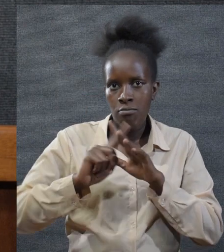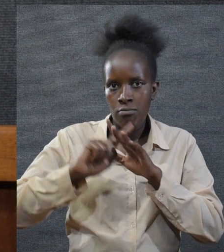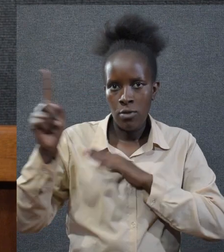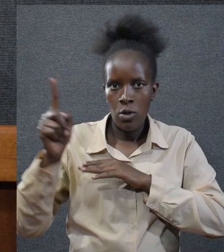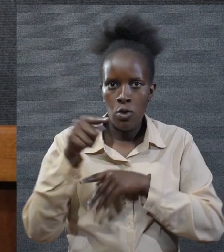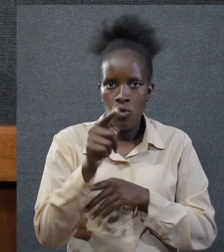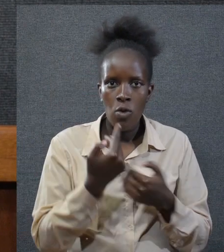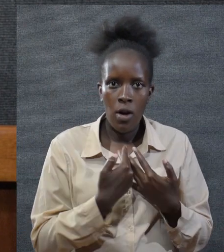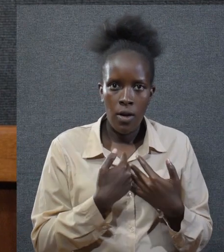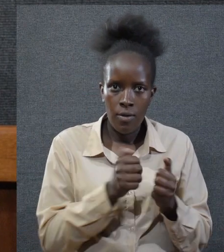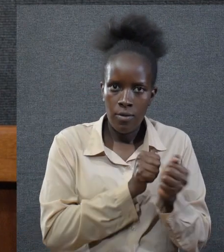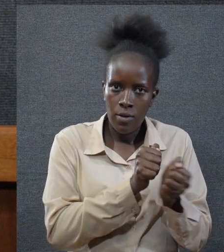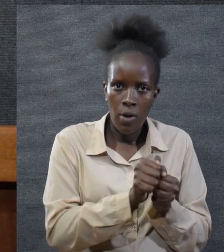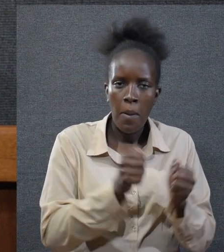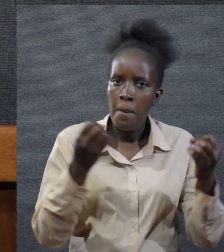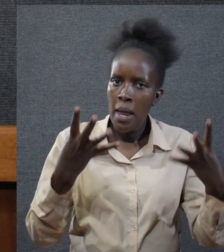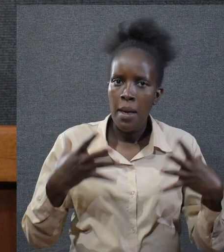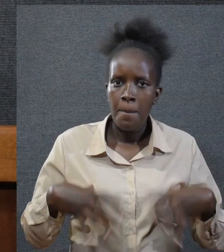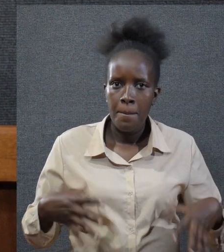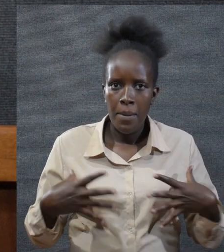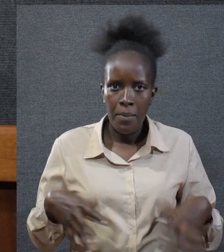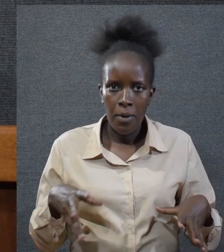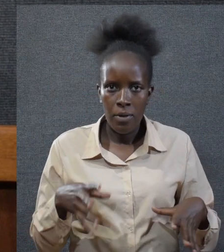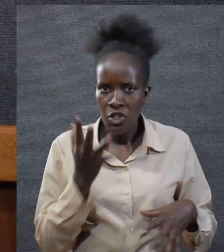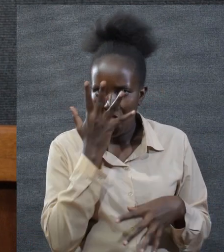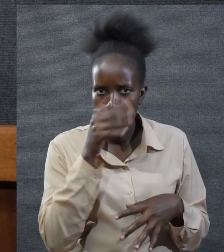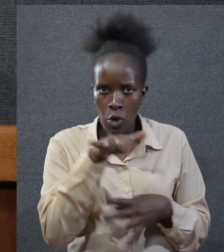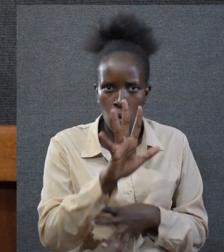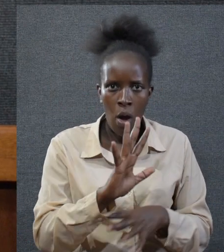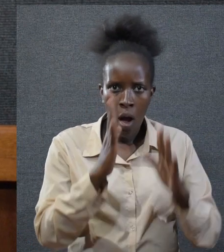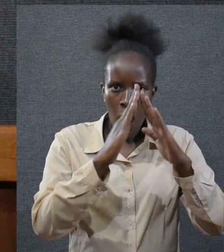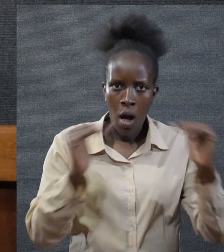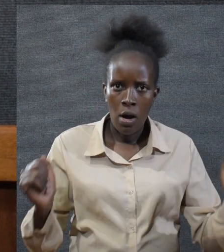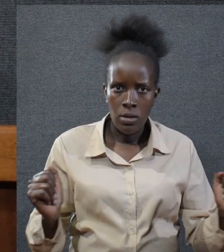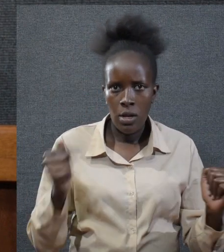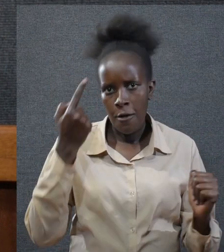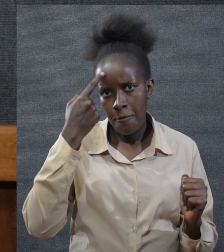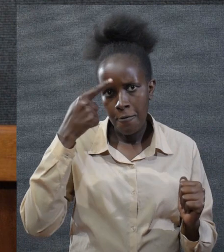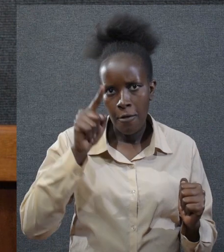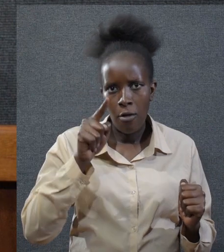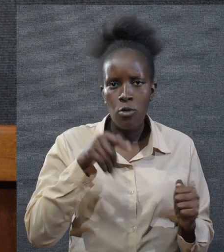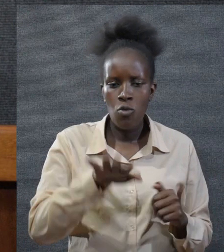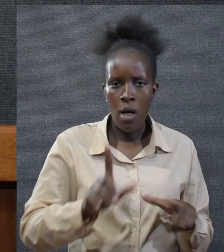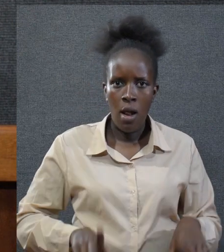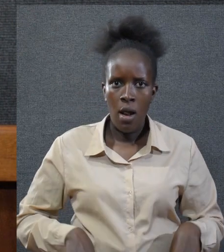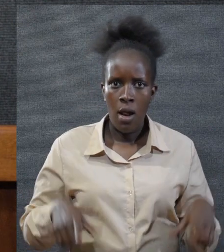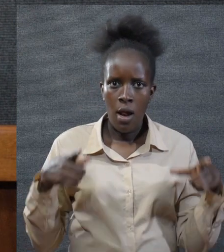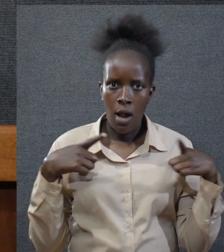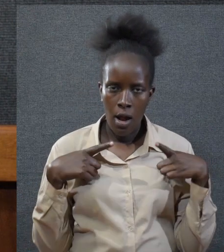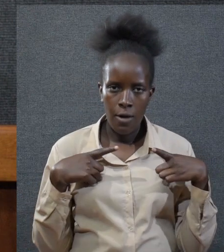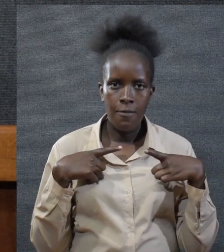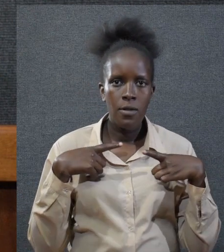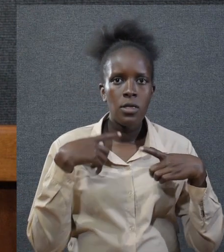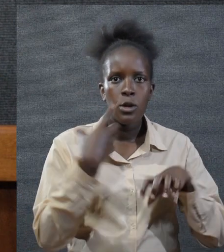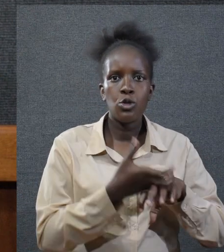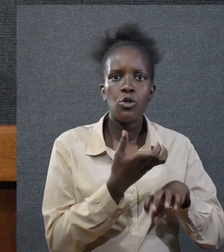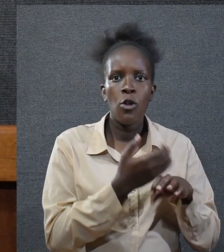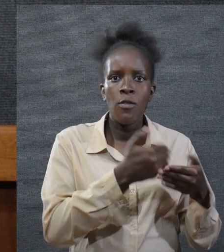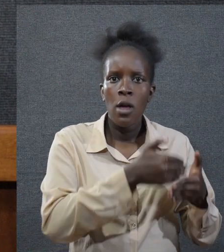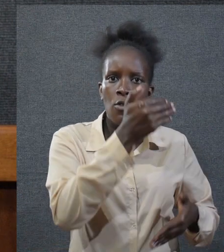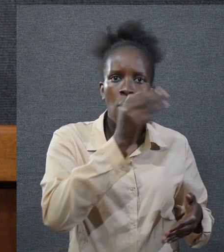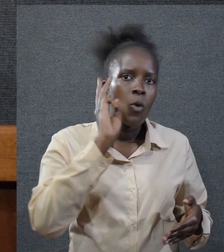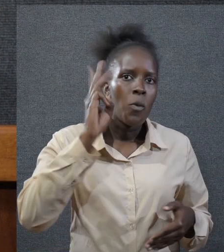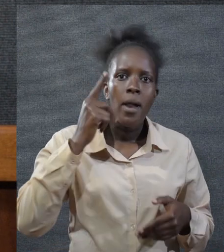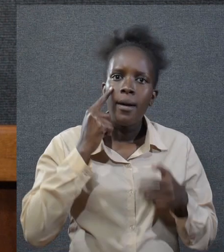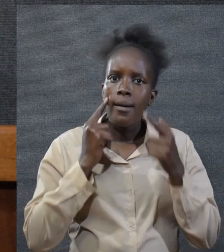ruin. You have plodded the ruins of many people, shaming your own house for and forfeiting your life. The